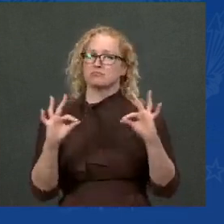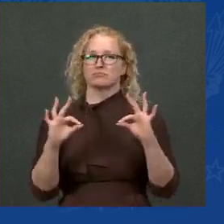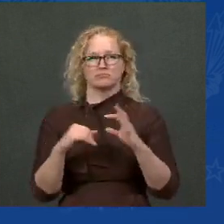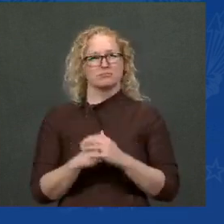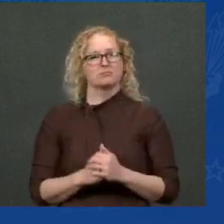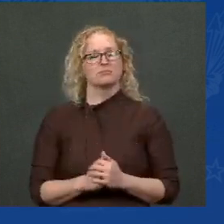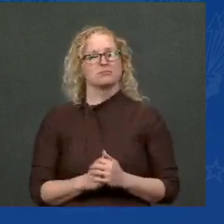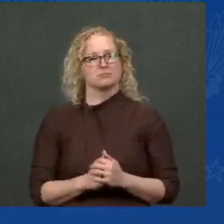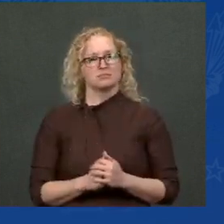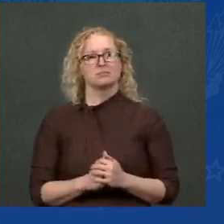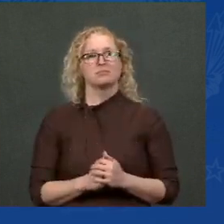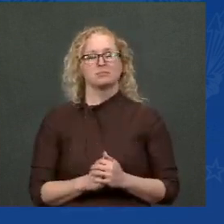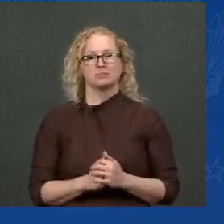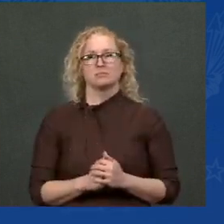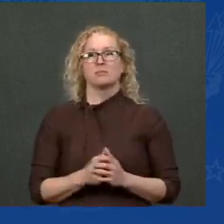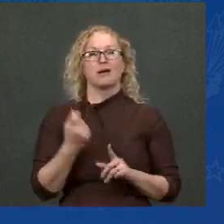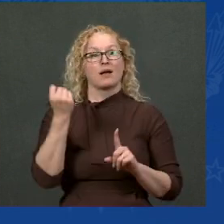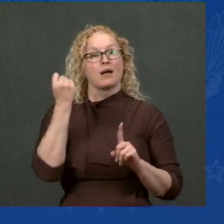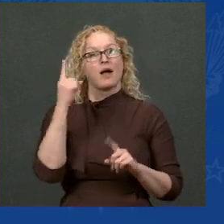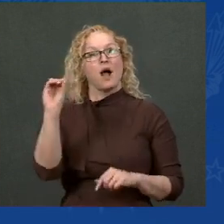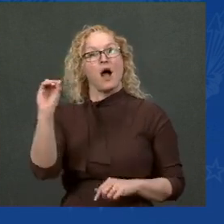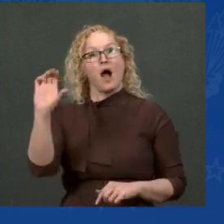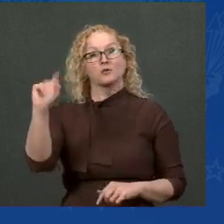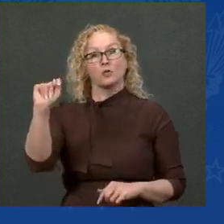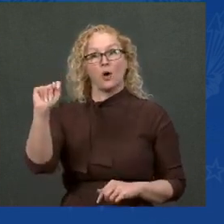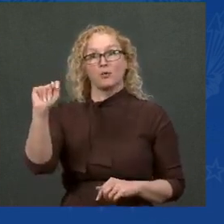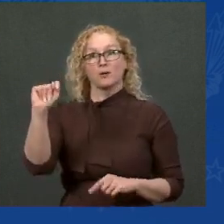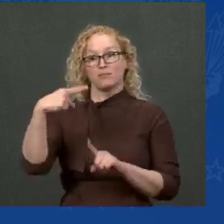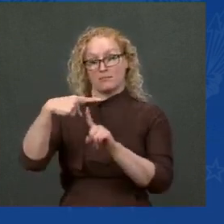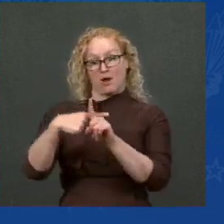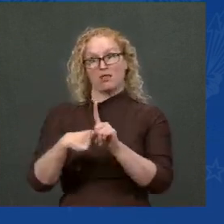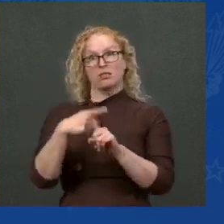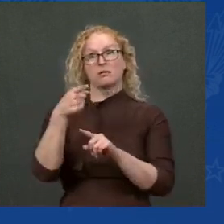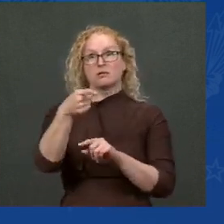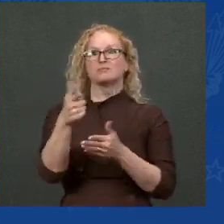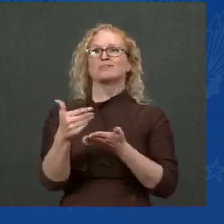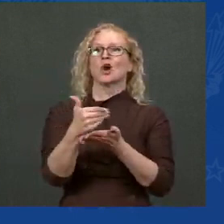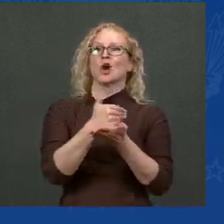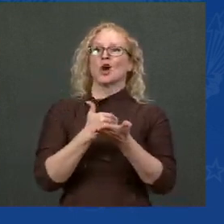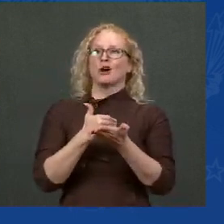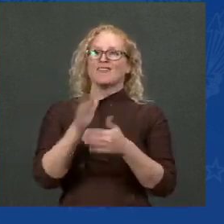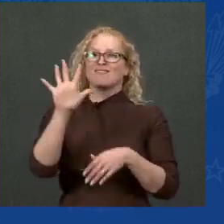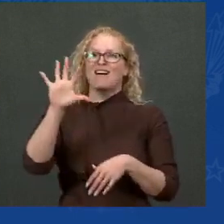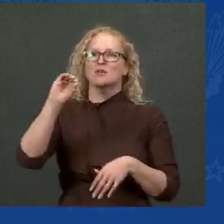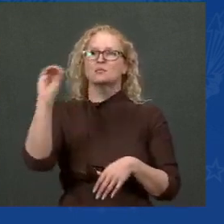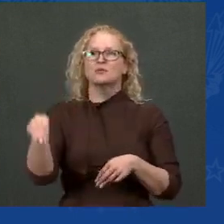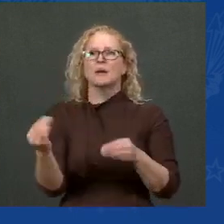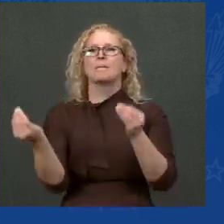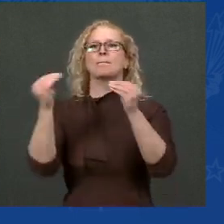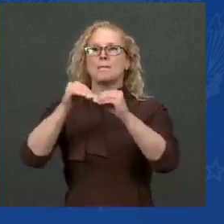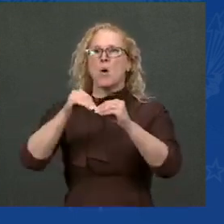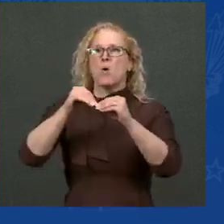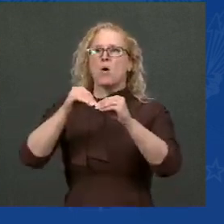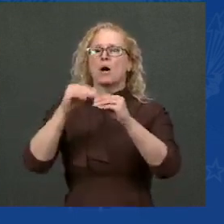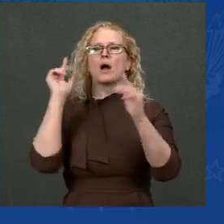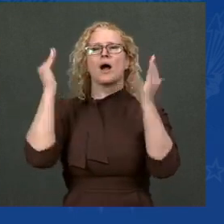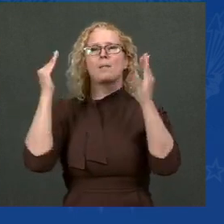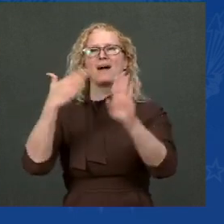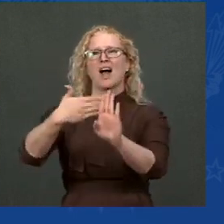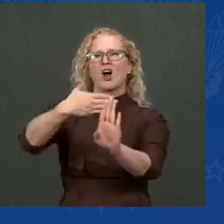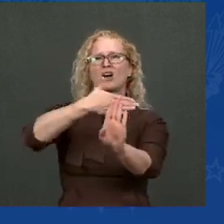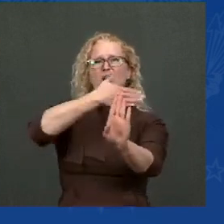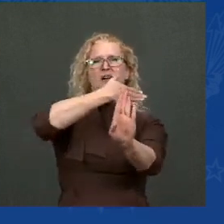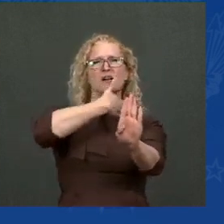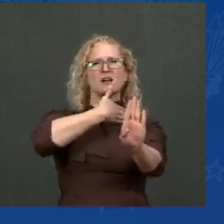year. That's more than some of the lowest — that's more than some of the lowest paid workers in our country. Men and women who work in restaurants, hotels,